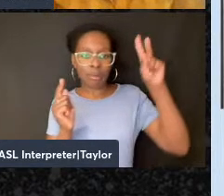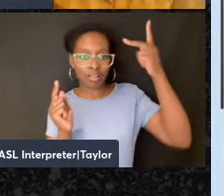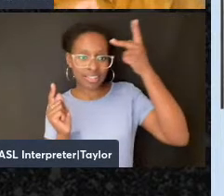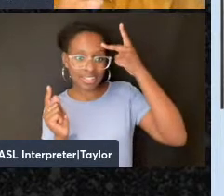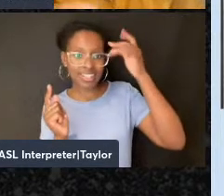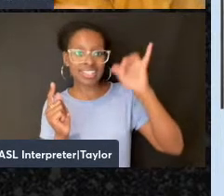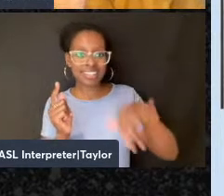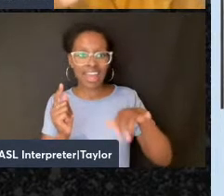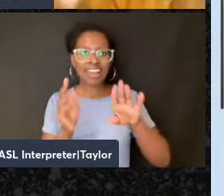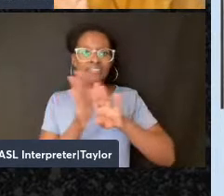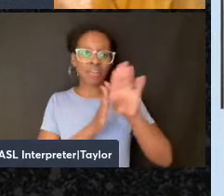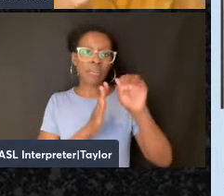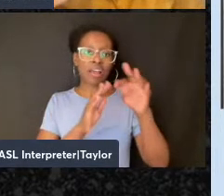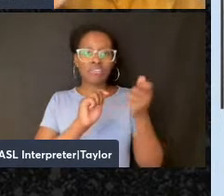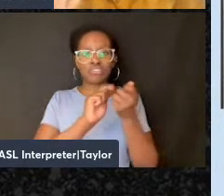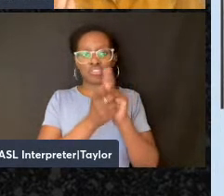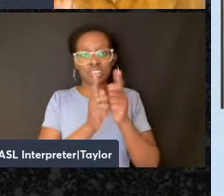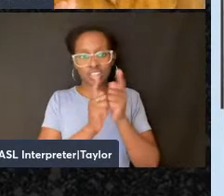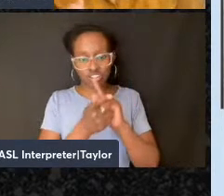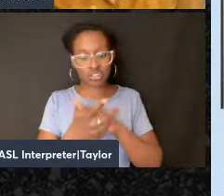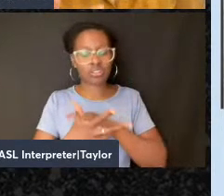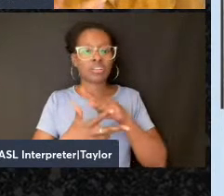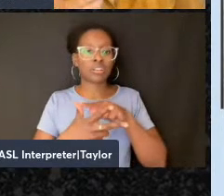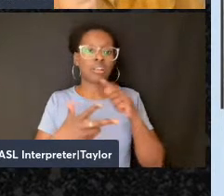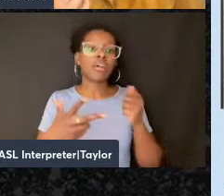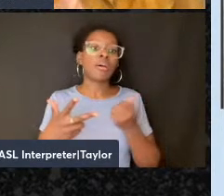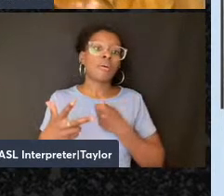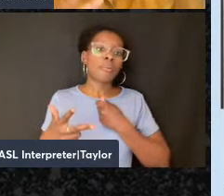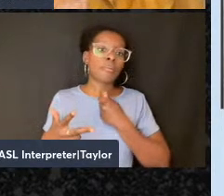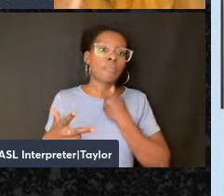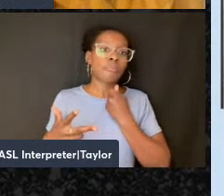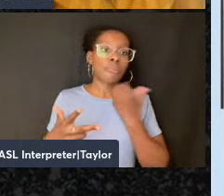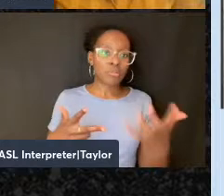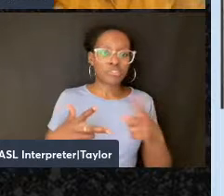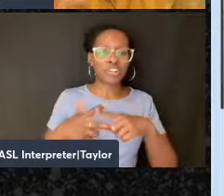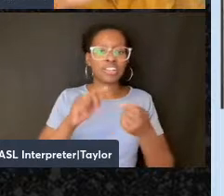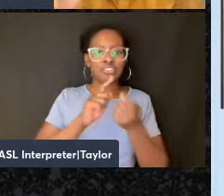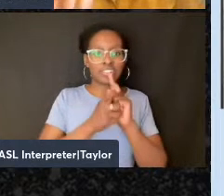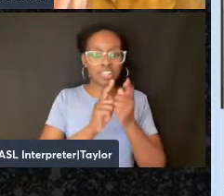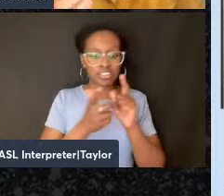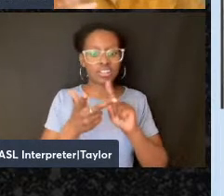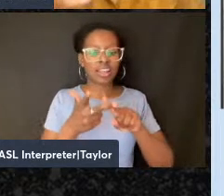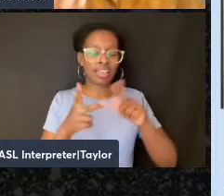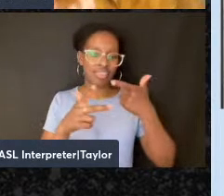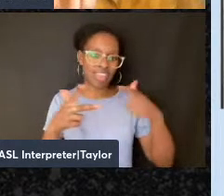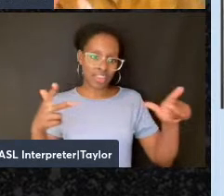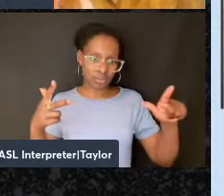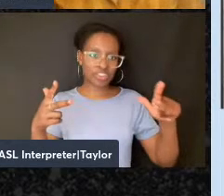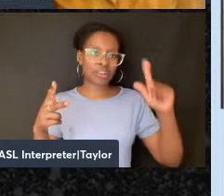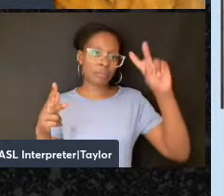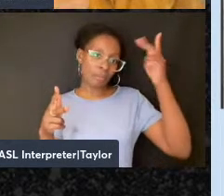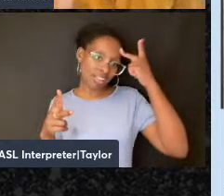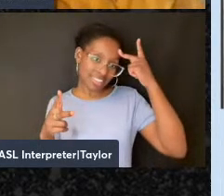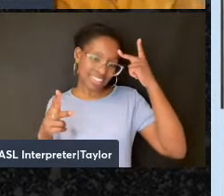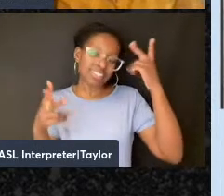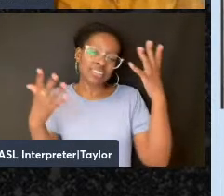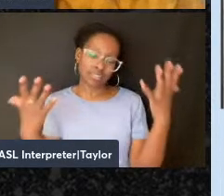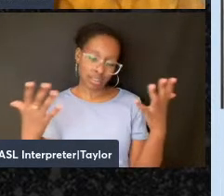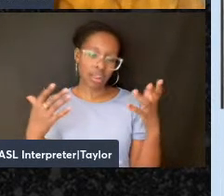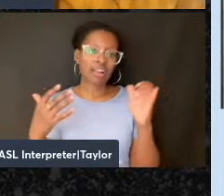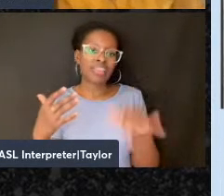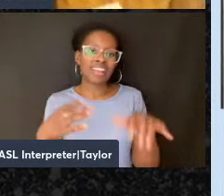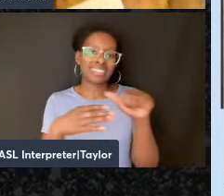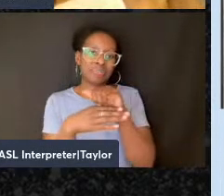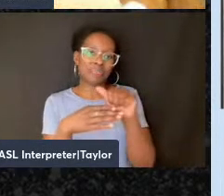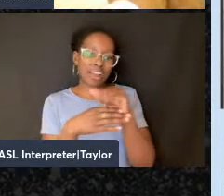translation. So poetry, translation and language politics as realms of the practice